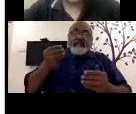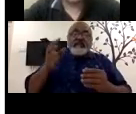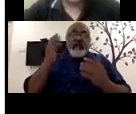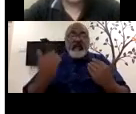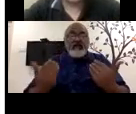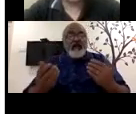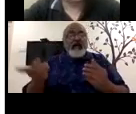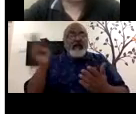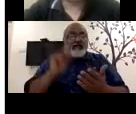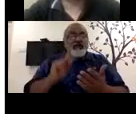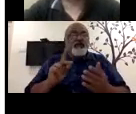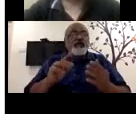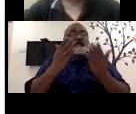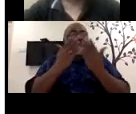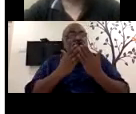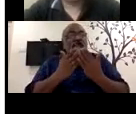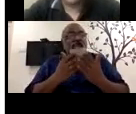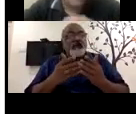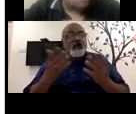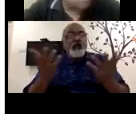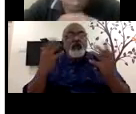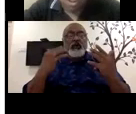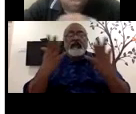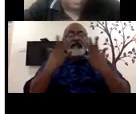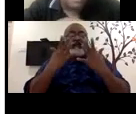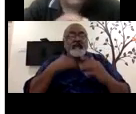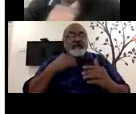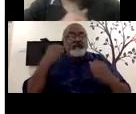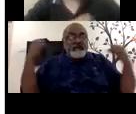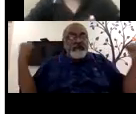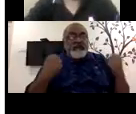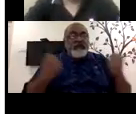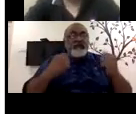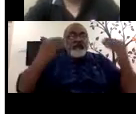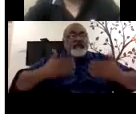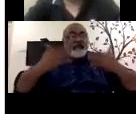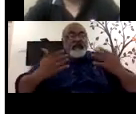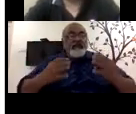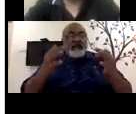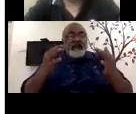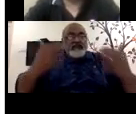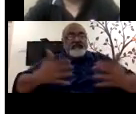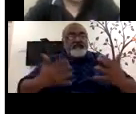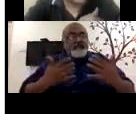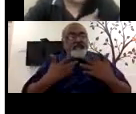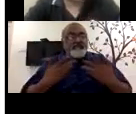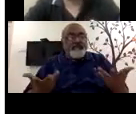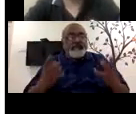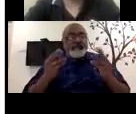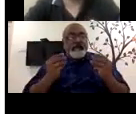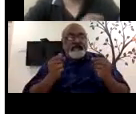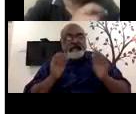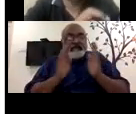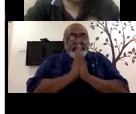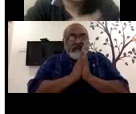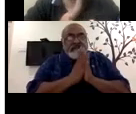It is a huge pressure for me to earn. So all of that is is a challenge with with with which a person with